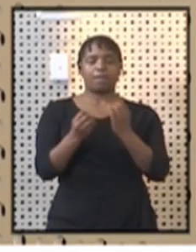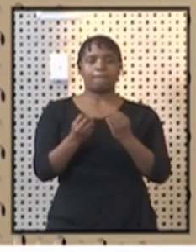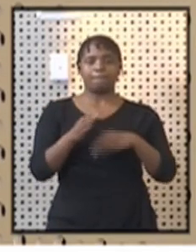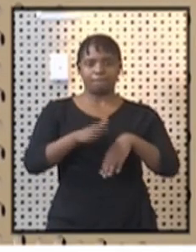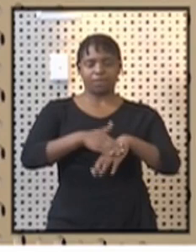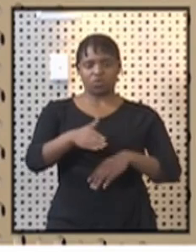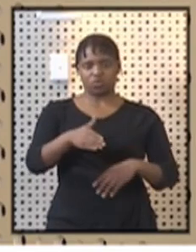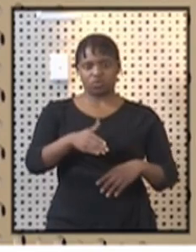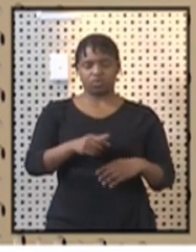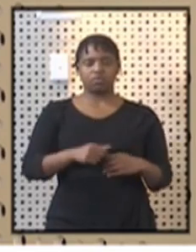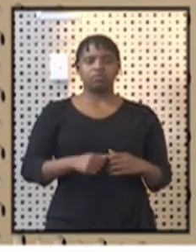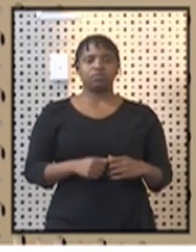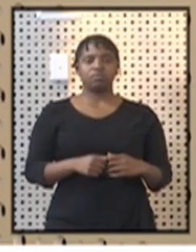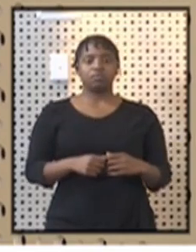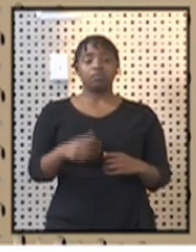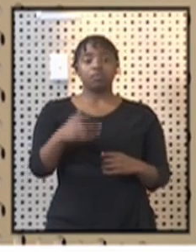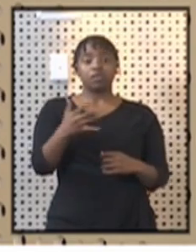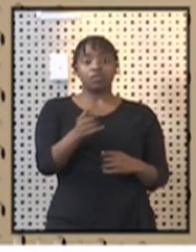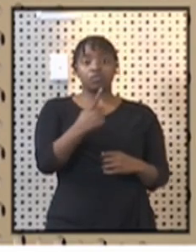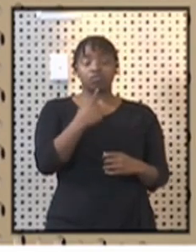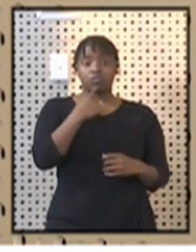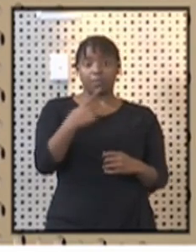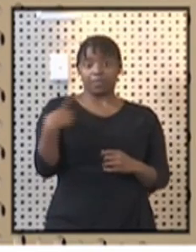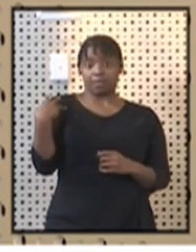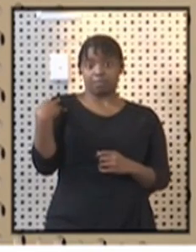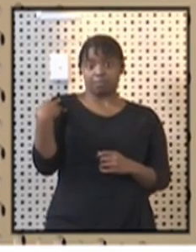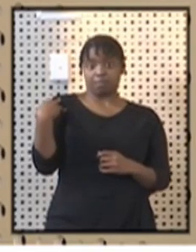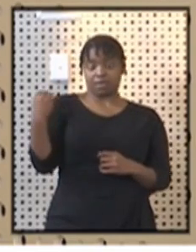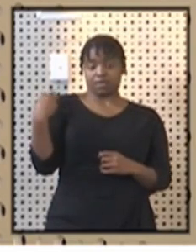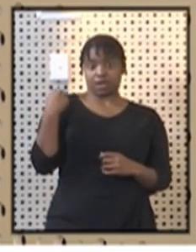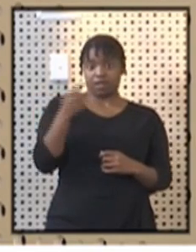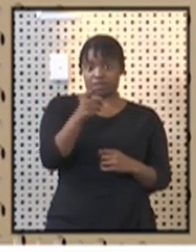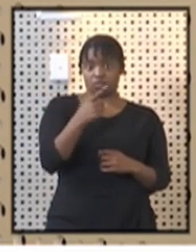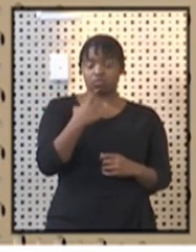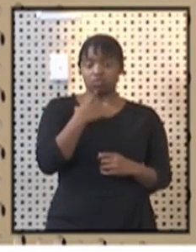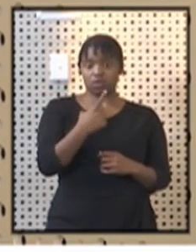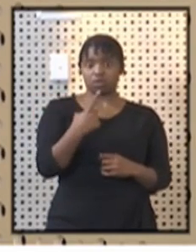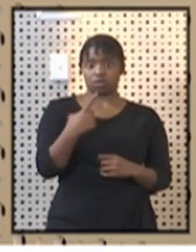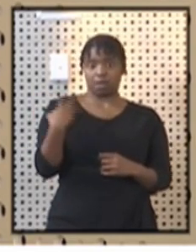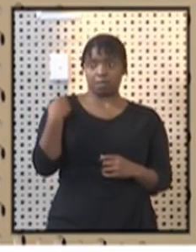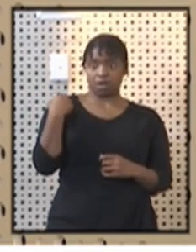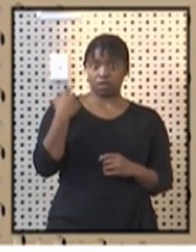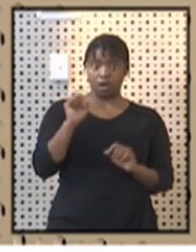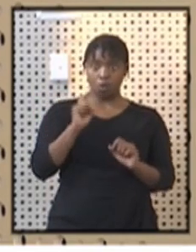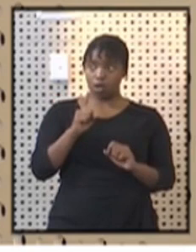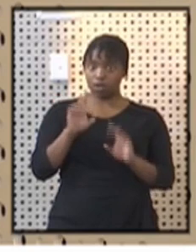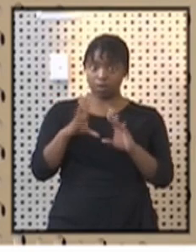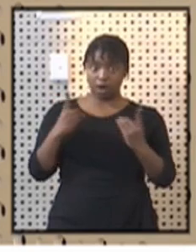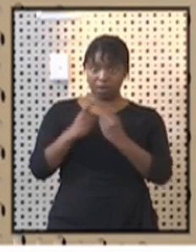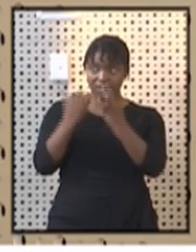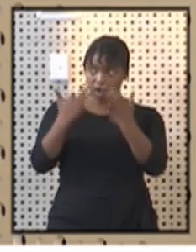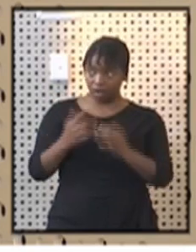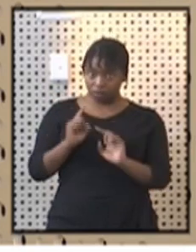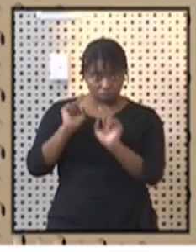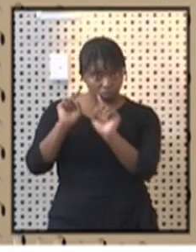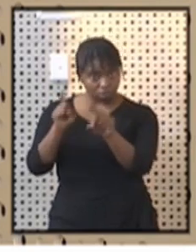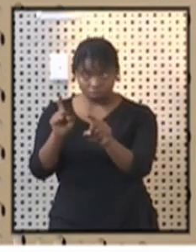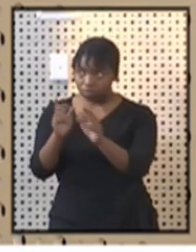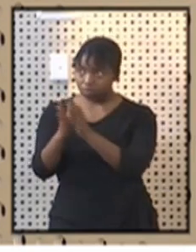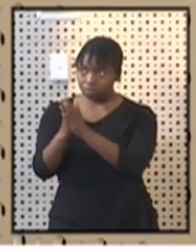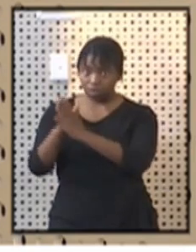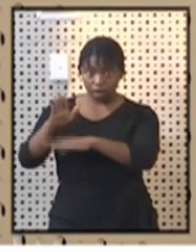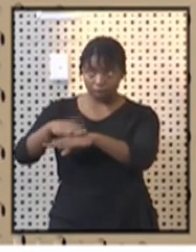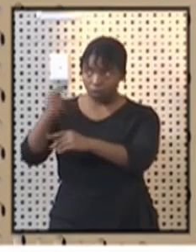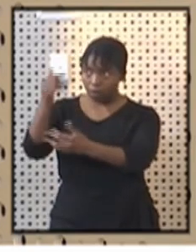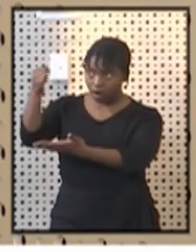if you say the minister is going, if you are asking, the minister is going to approach treasury. We just finalized the budget. We have